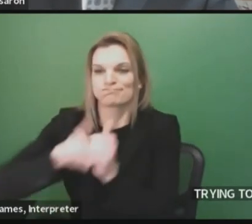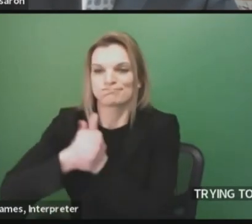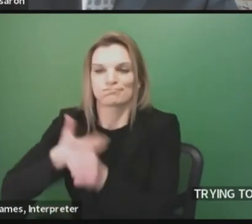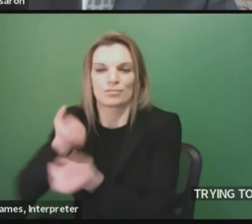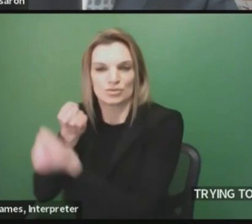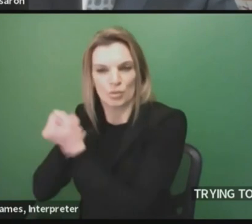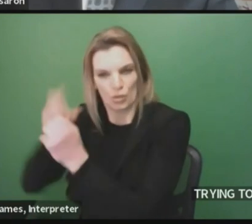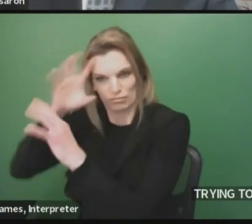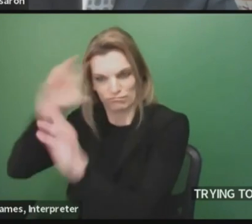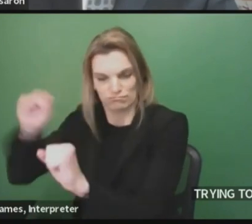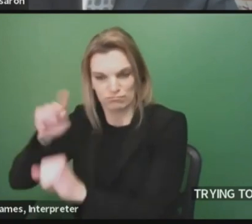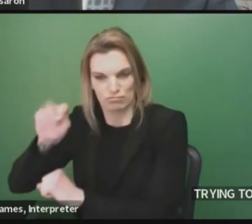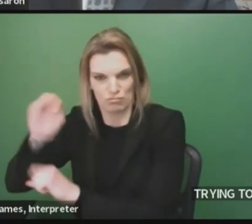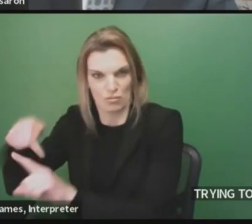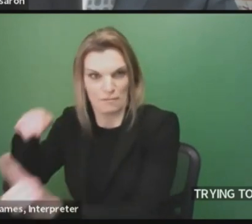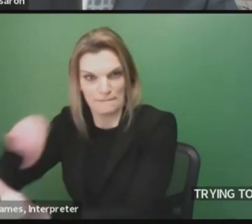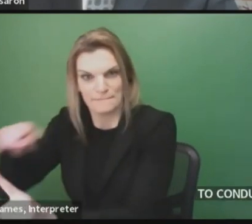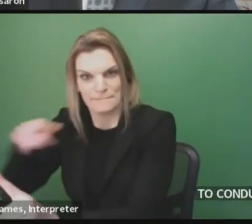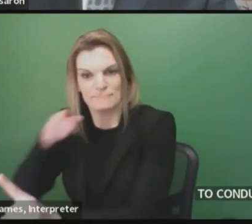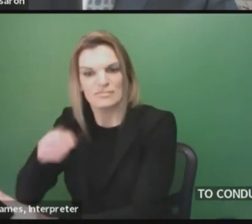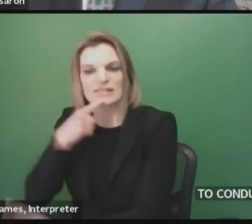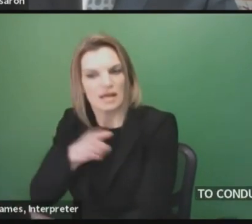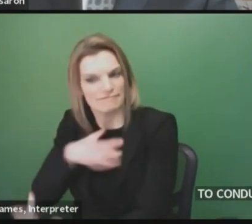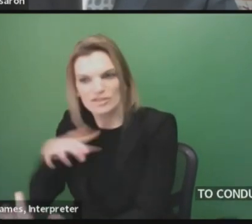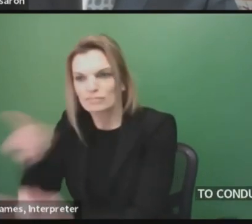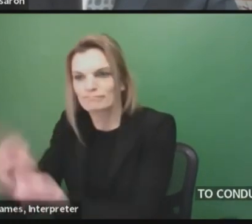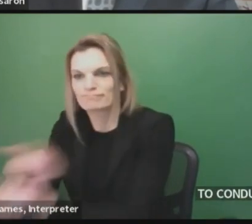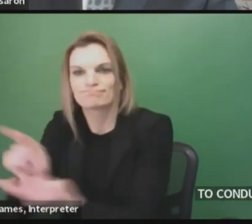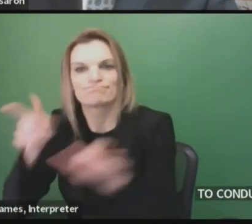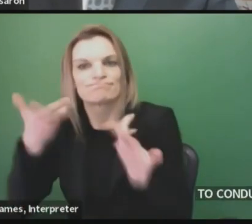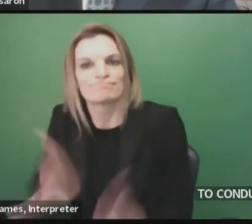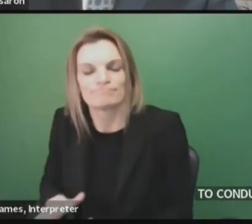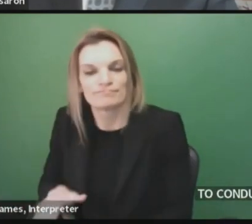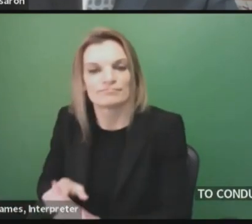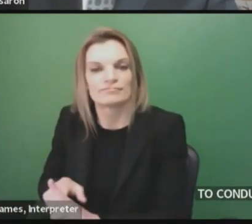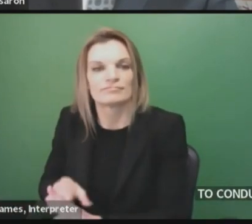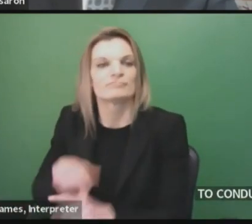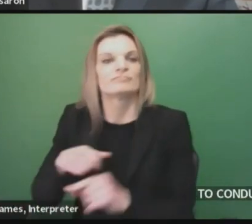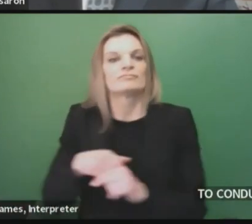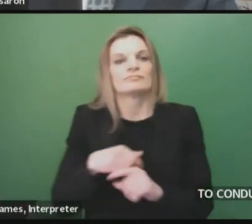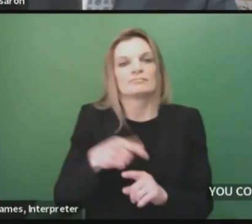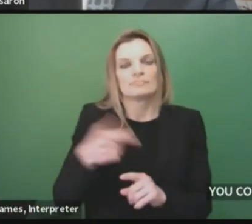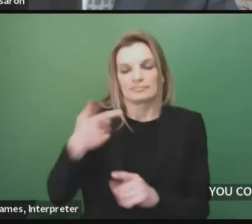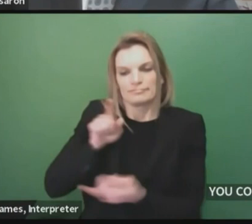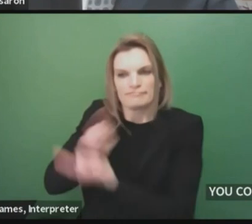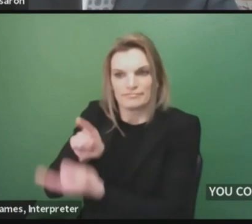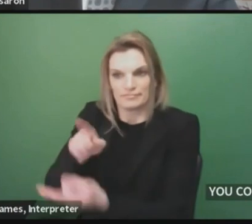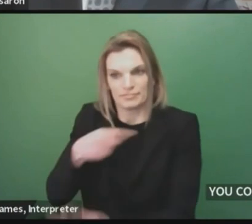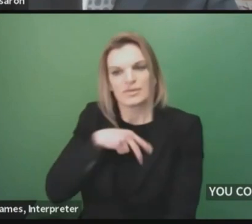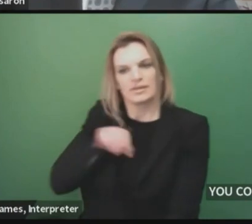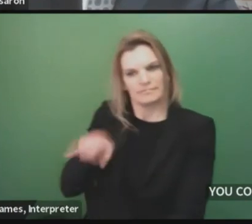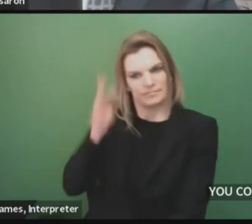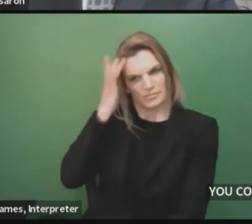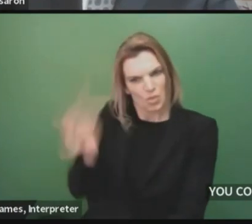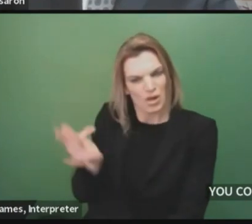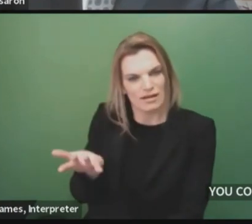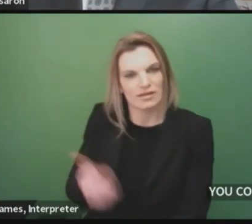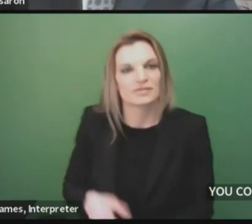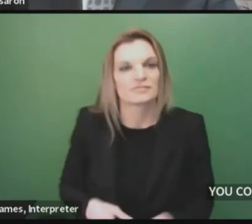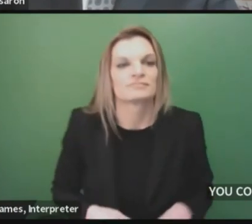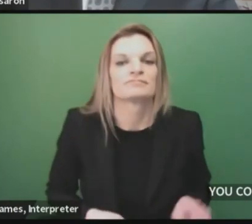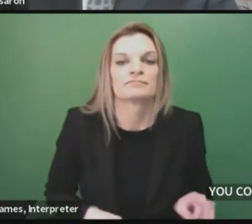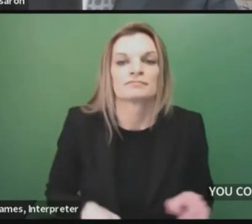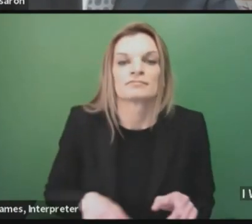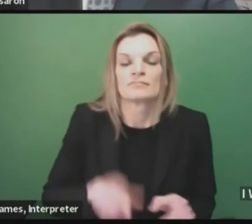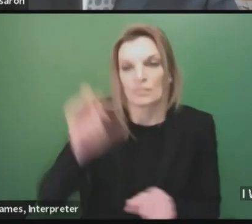So, Zach, first, you know, I would say that opening up who could get a vaccine actually is a way to